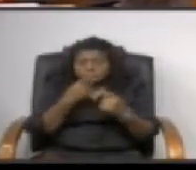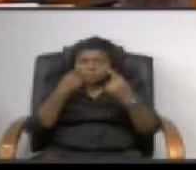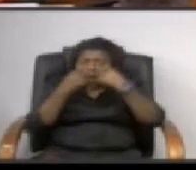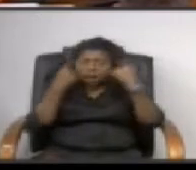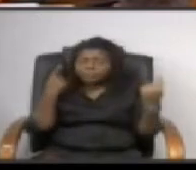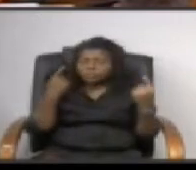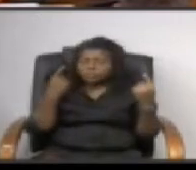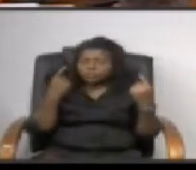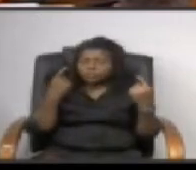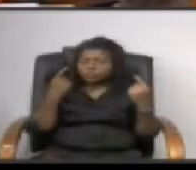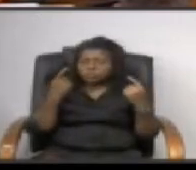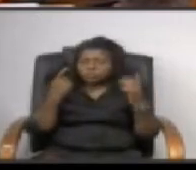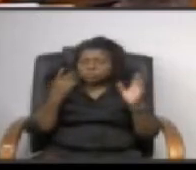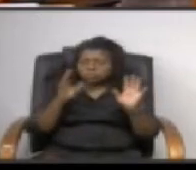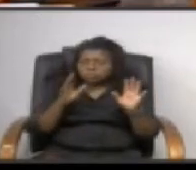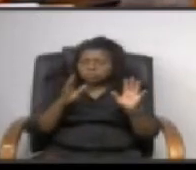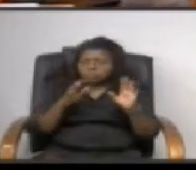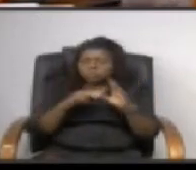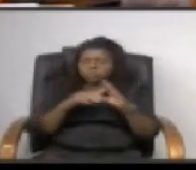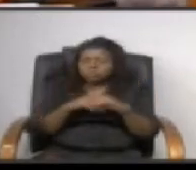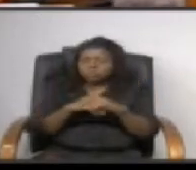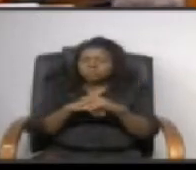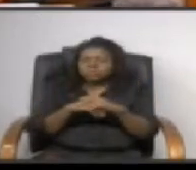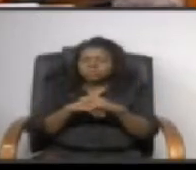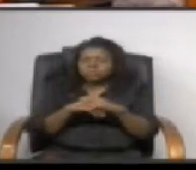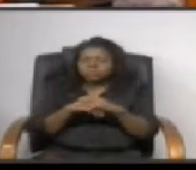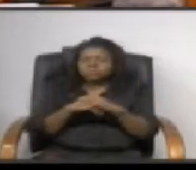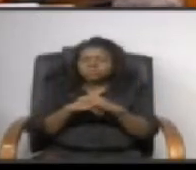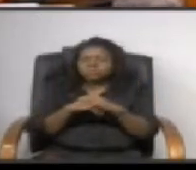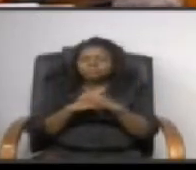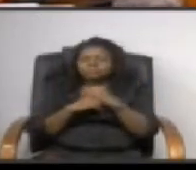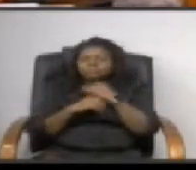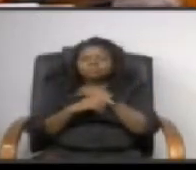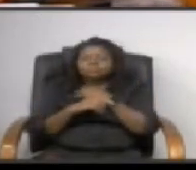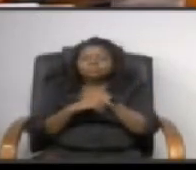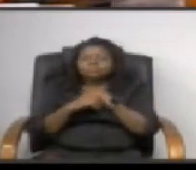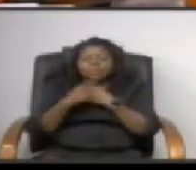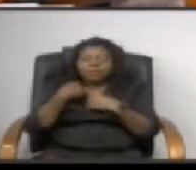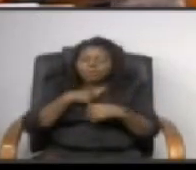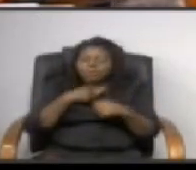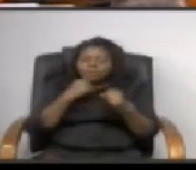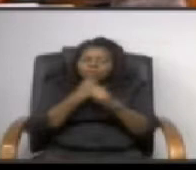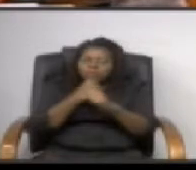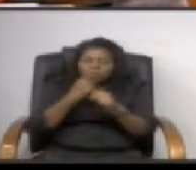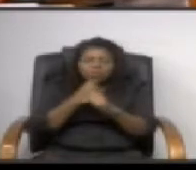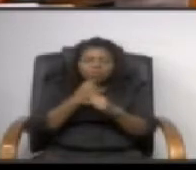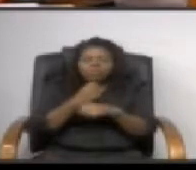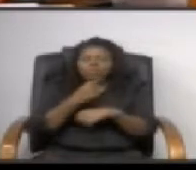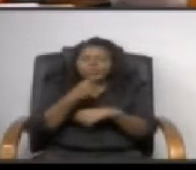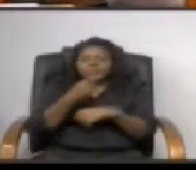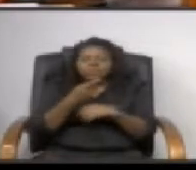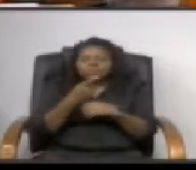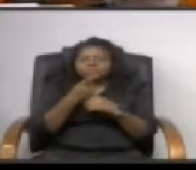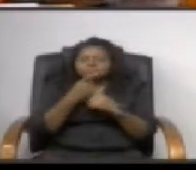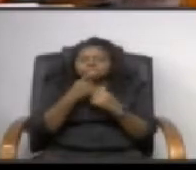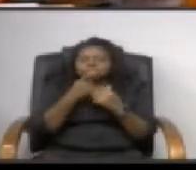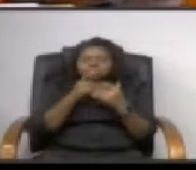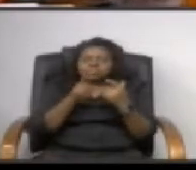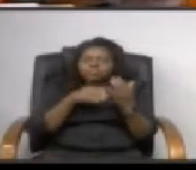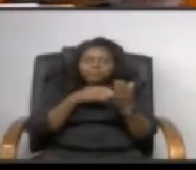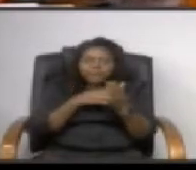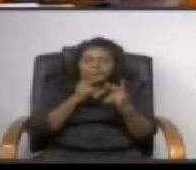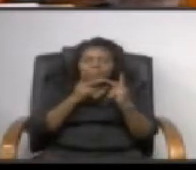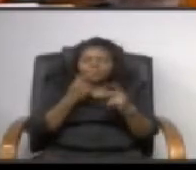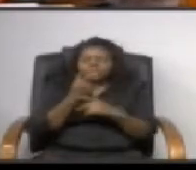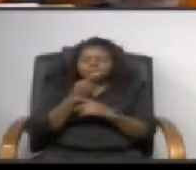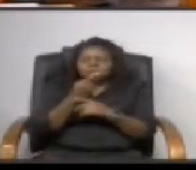as you all know even even individuals in private ghi and fire department have been fighting this for